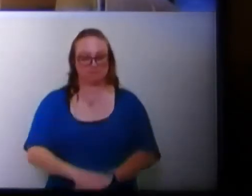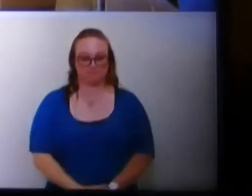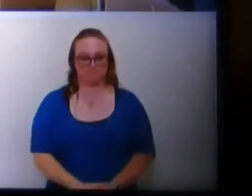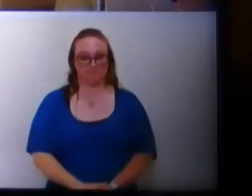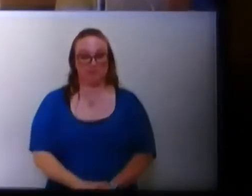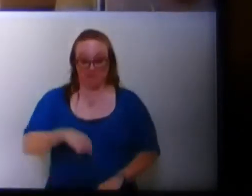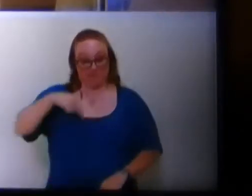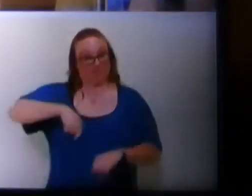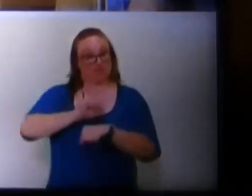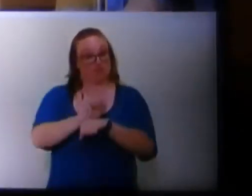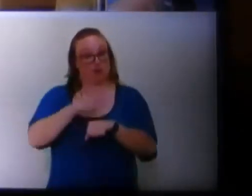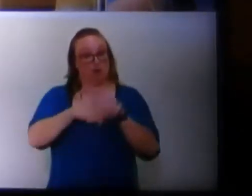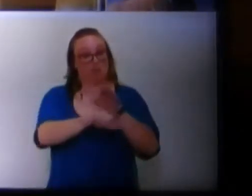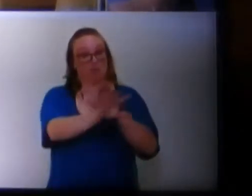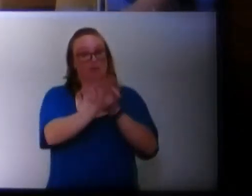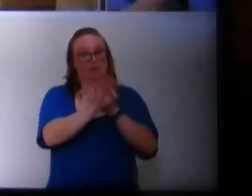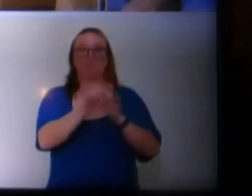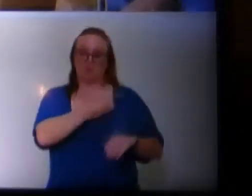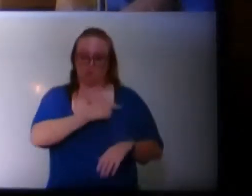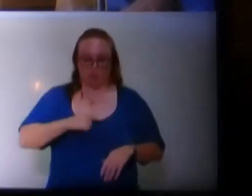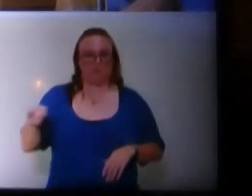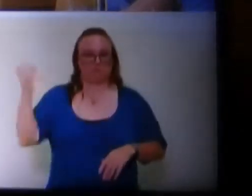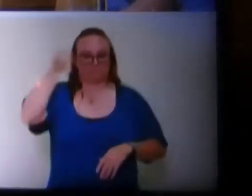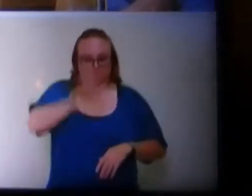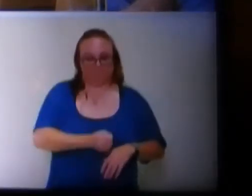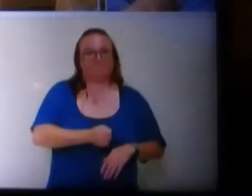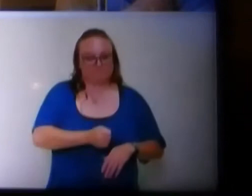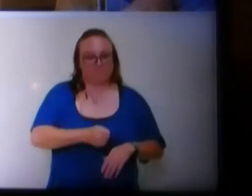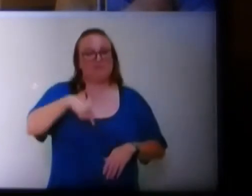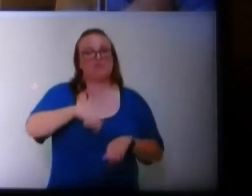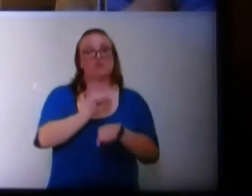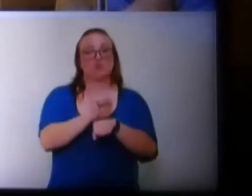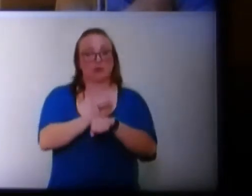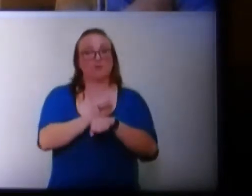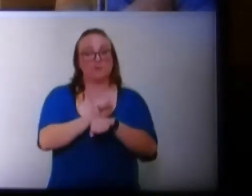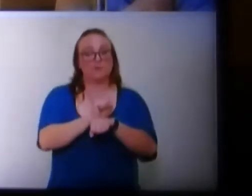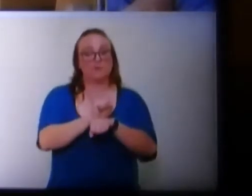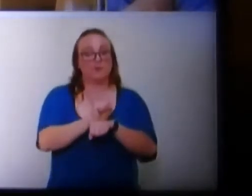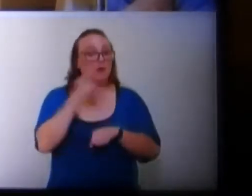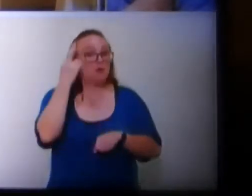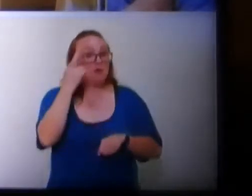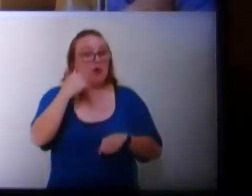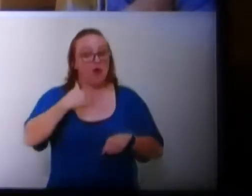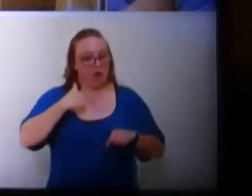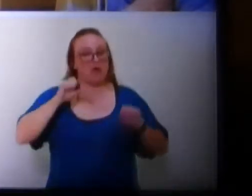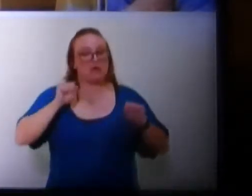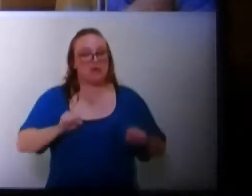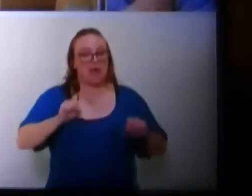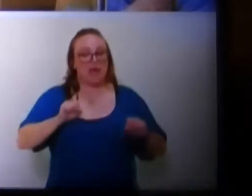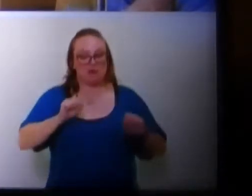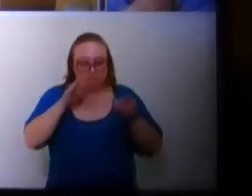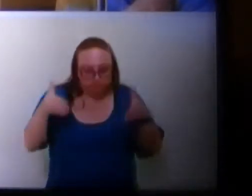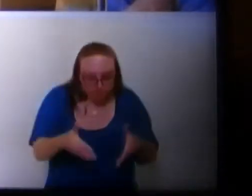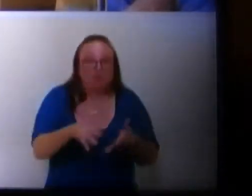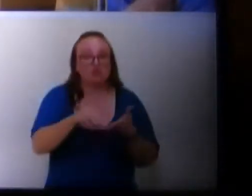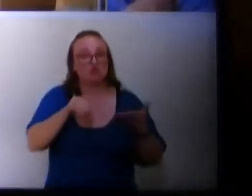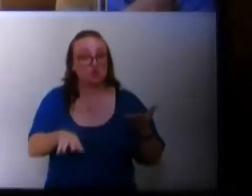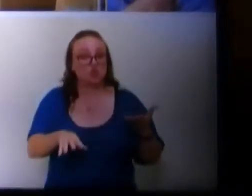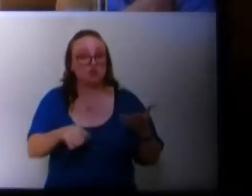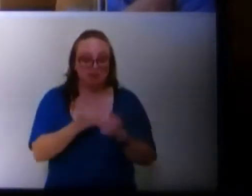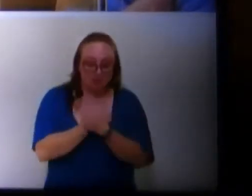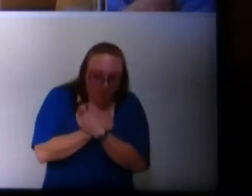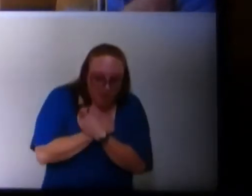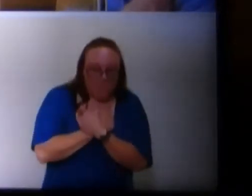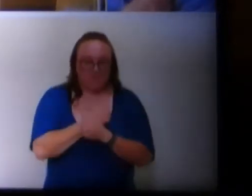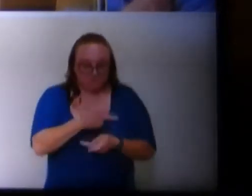career, actually the Lord has placed me in this career, so that I could dedicate myself to the students, to